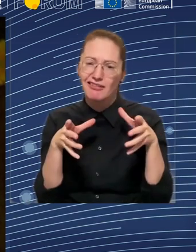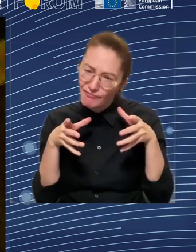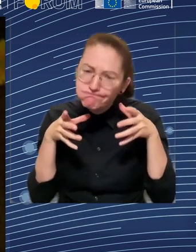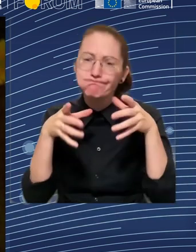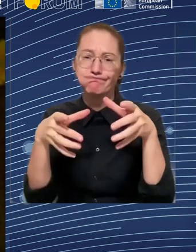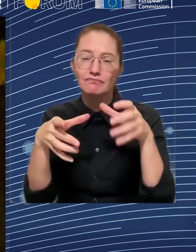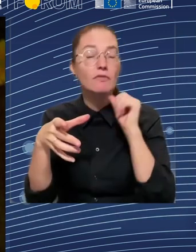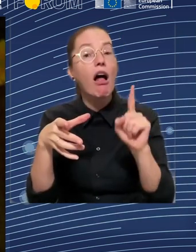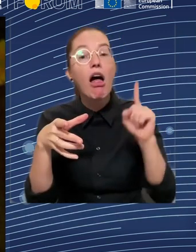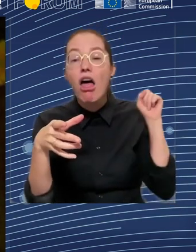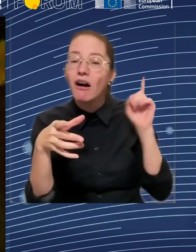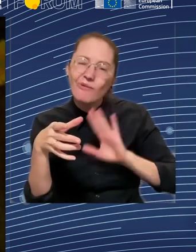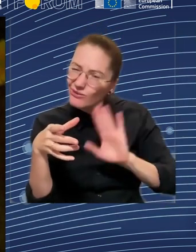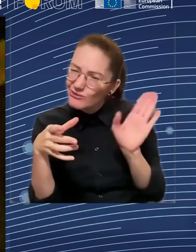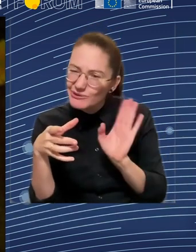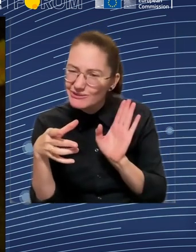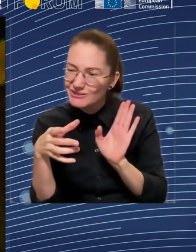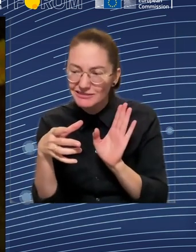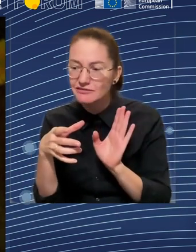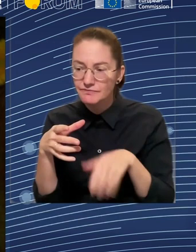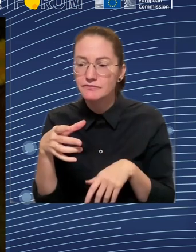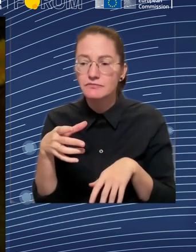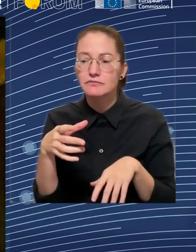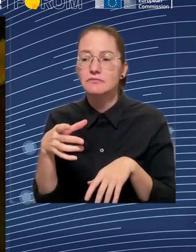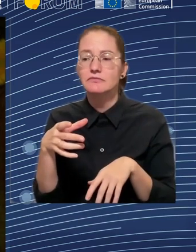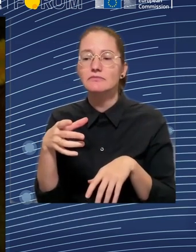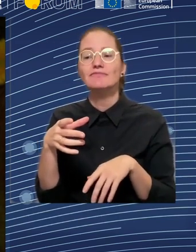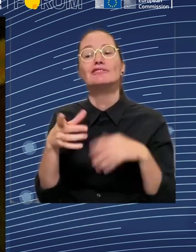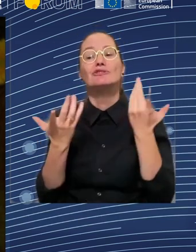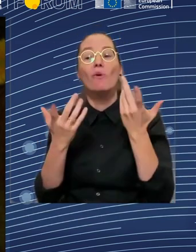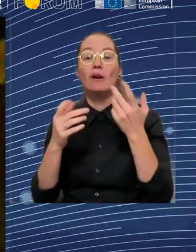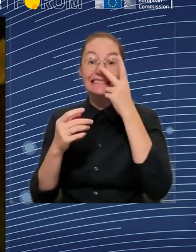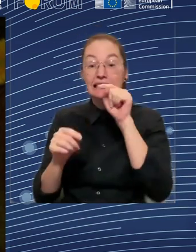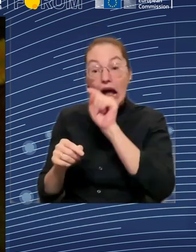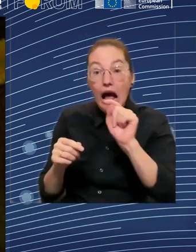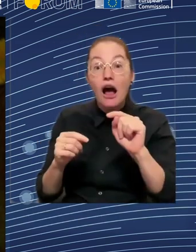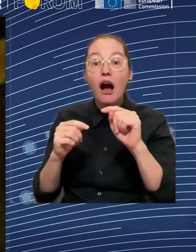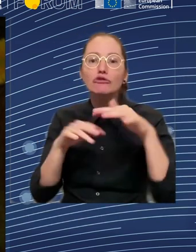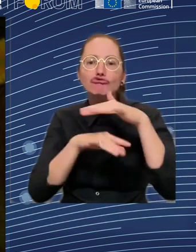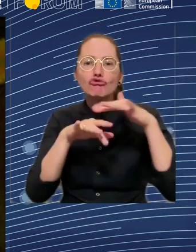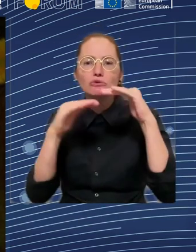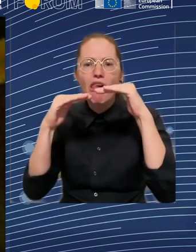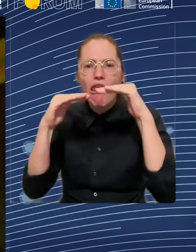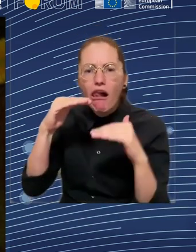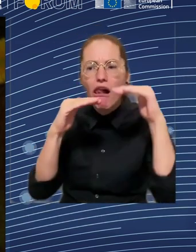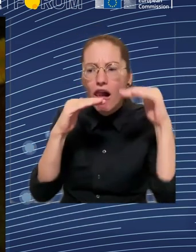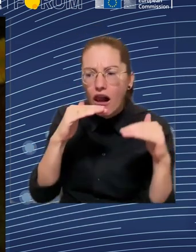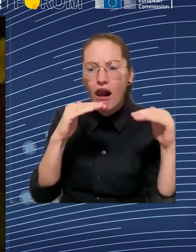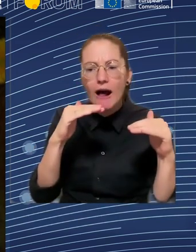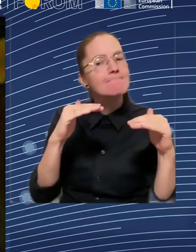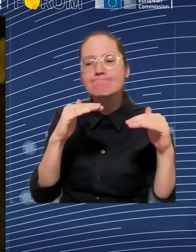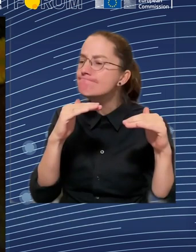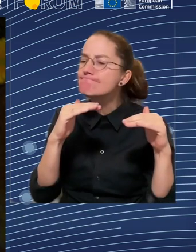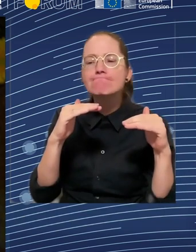provides, we have serious engagement in reaching very high percent of employment. And how could we